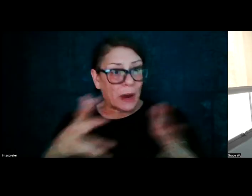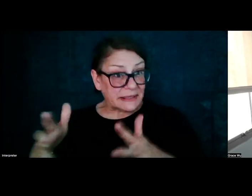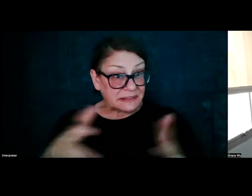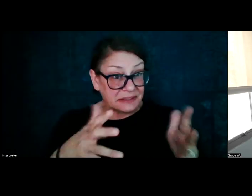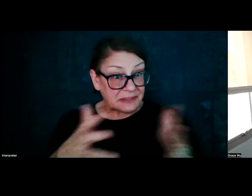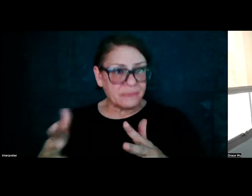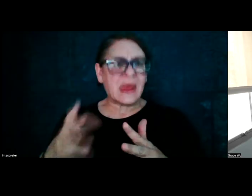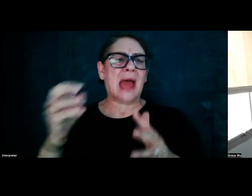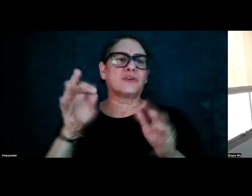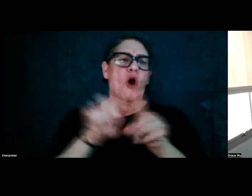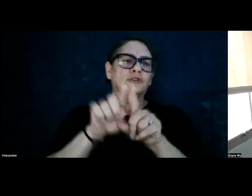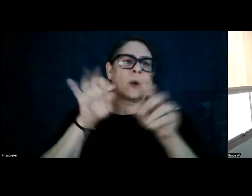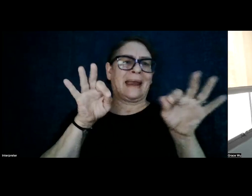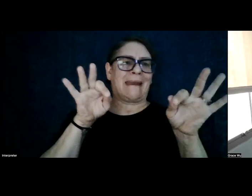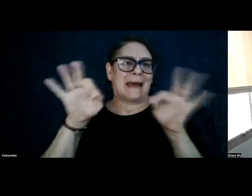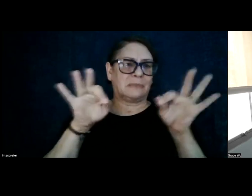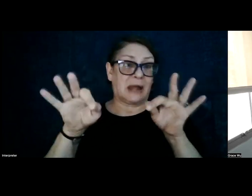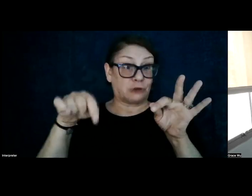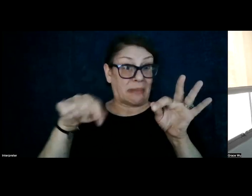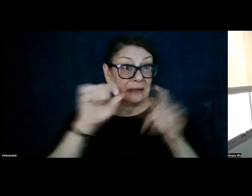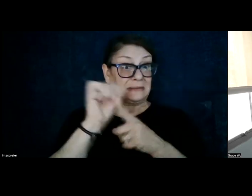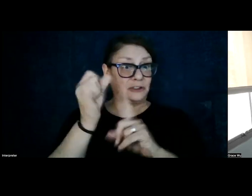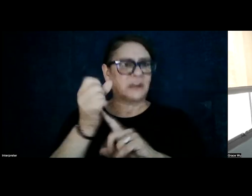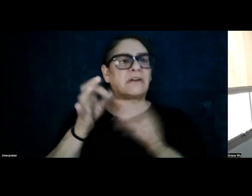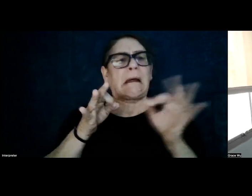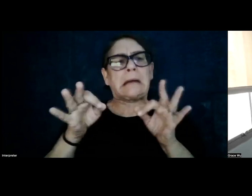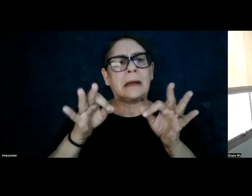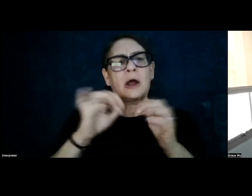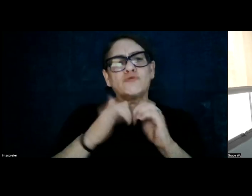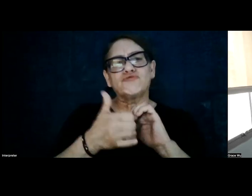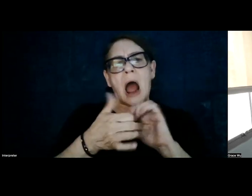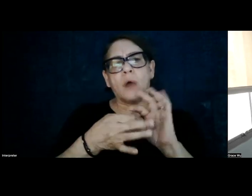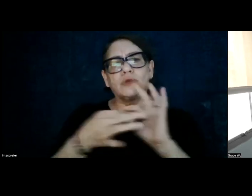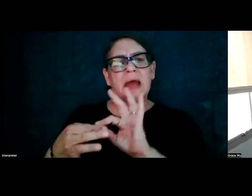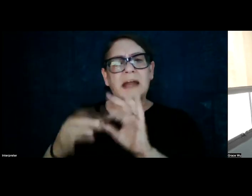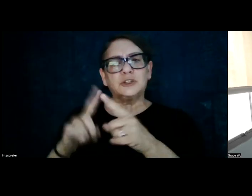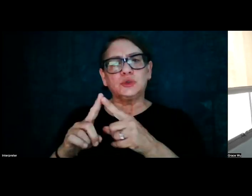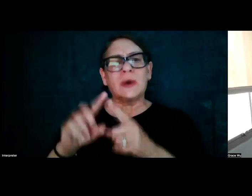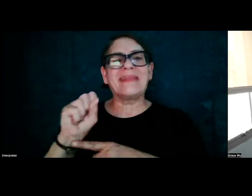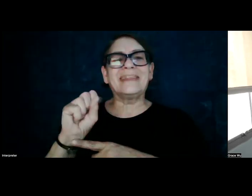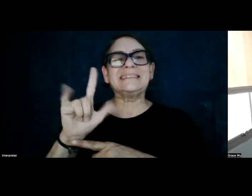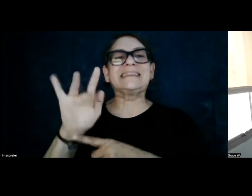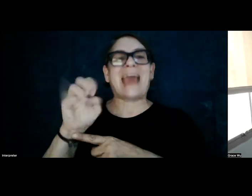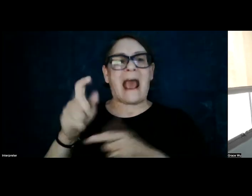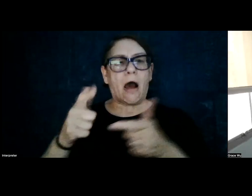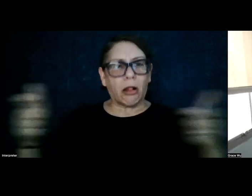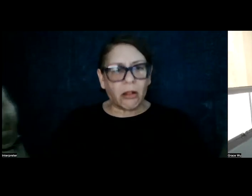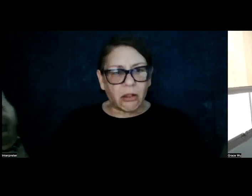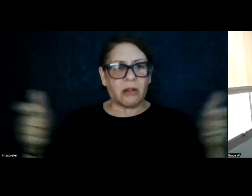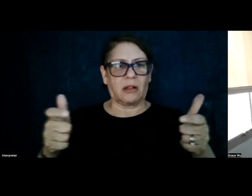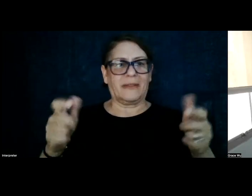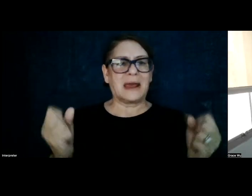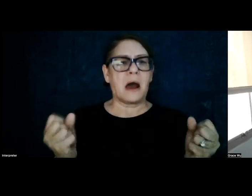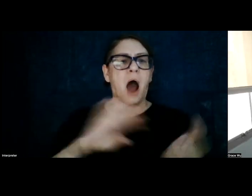an explanation. In this case, an explanation having to do with the scale, the amount of land